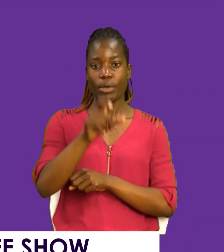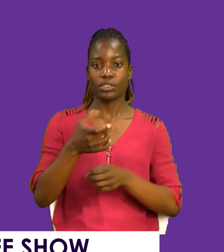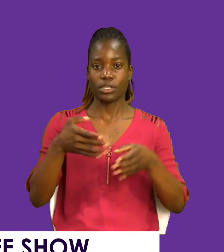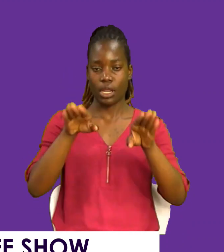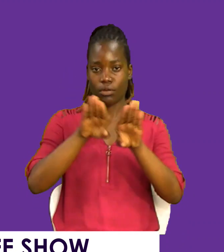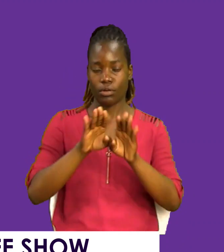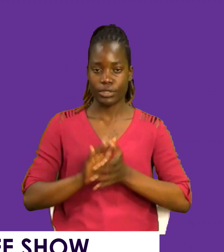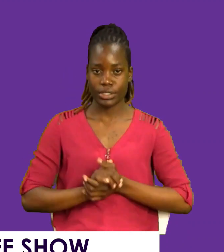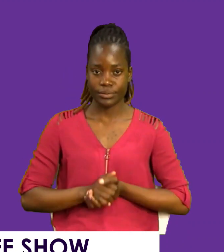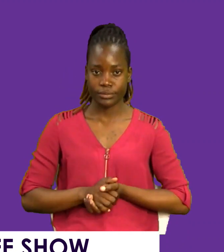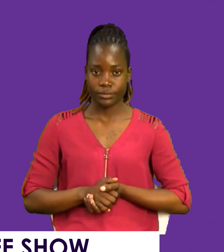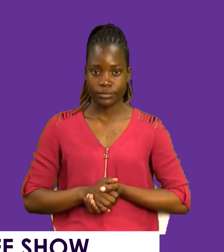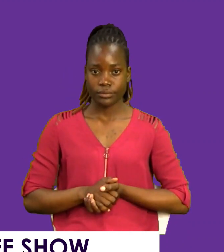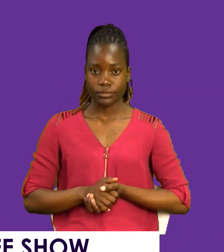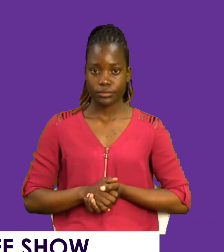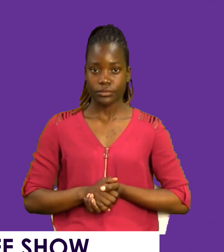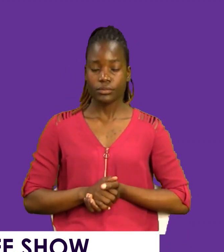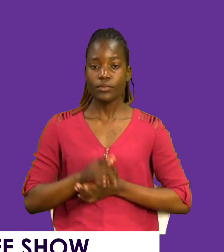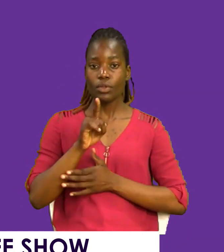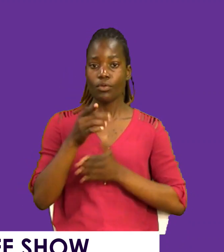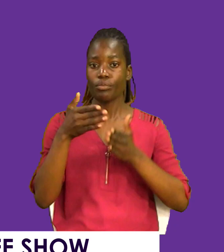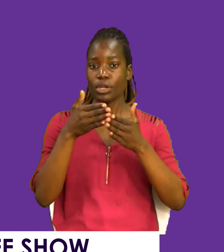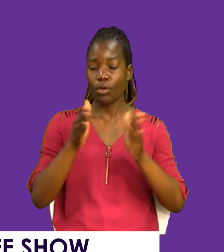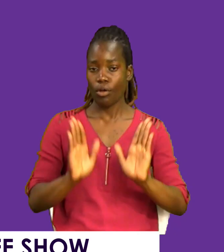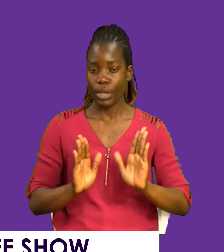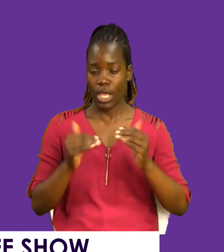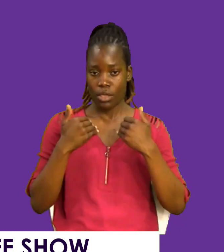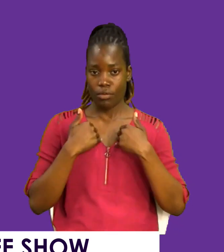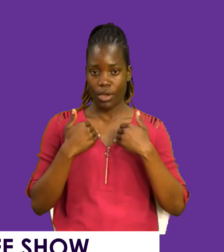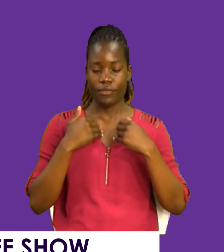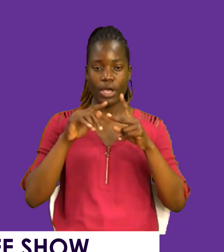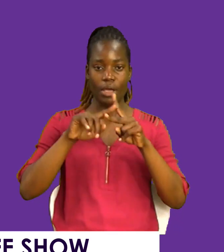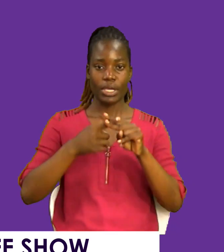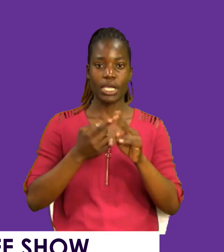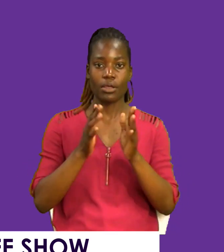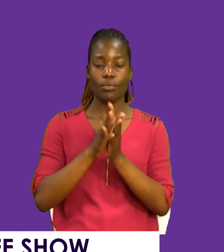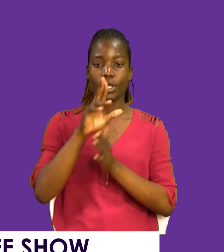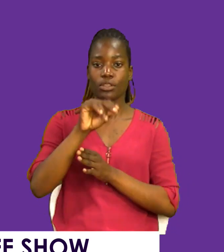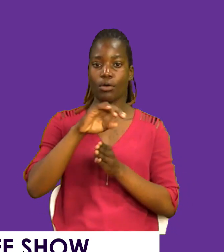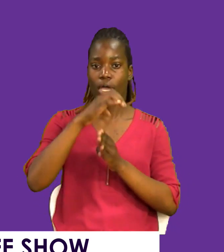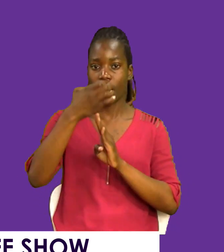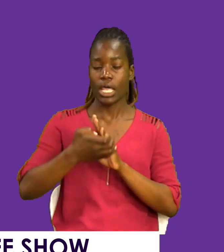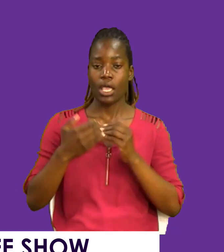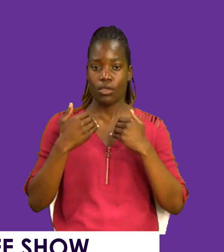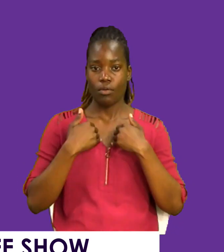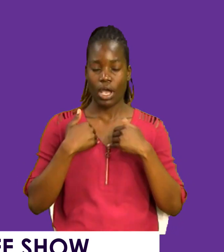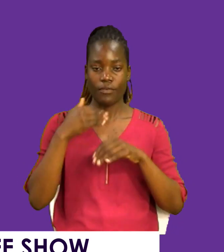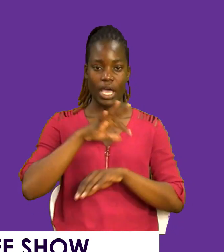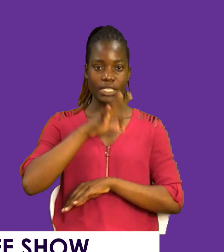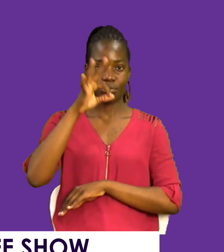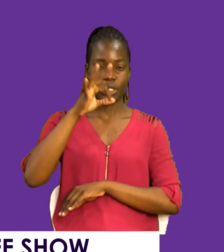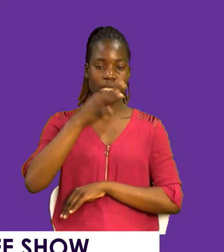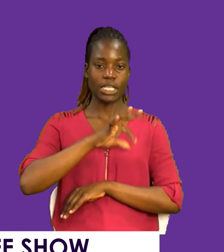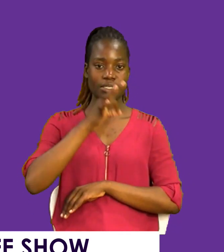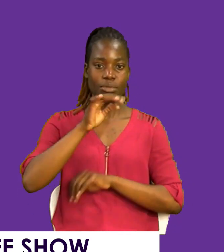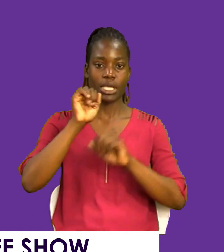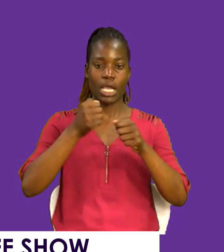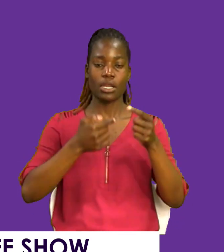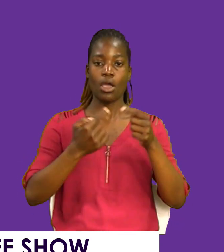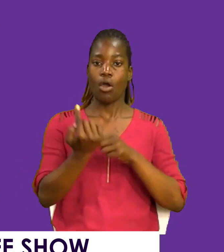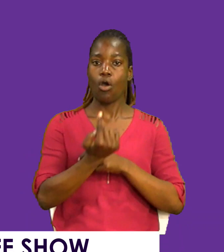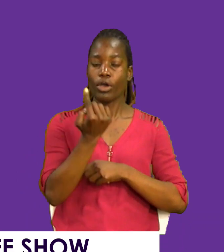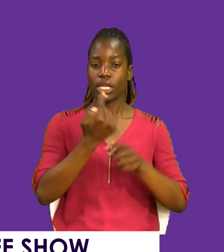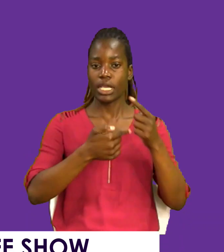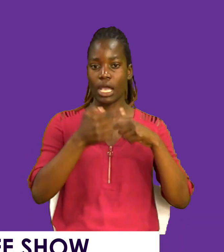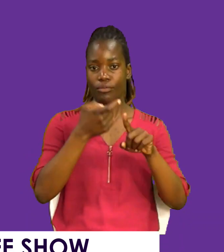shut you. You know, you've been opened up. You have a beginning with no ending. You have a spirit. The spirit can only come from